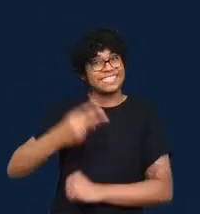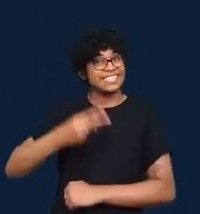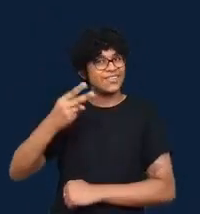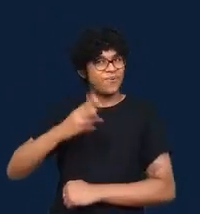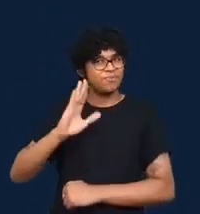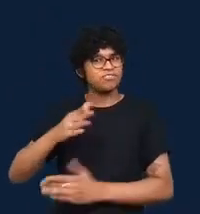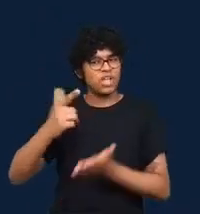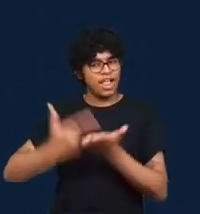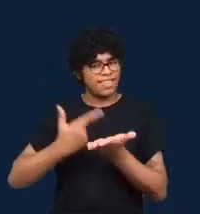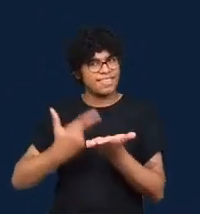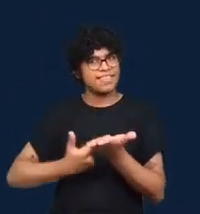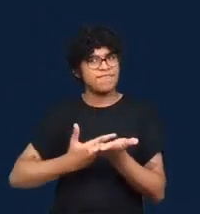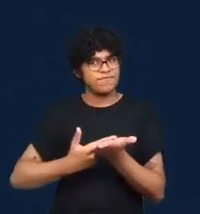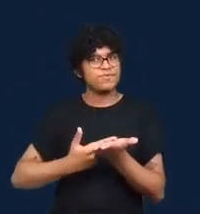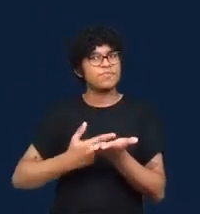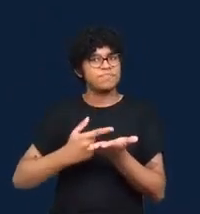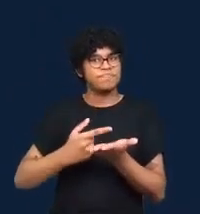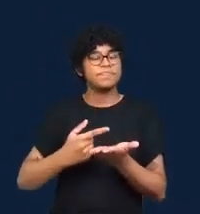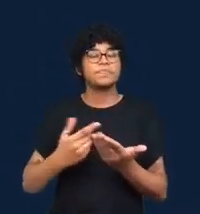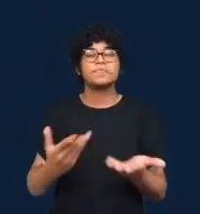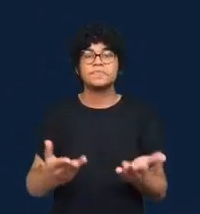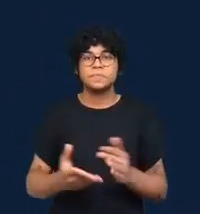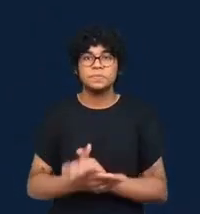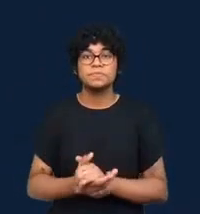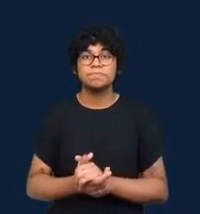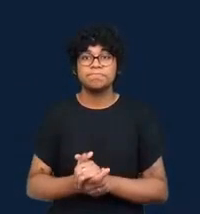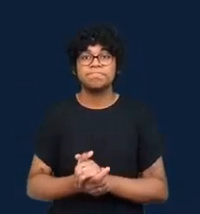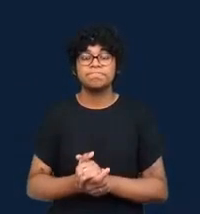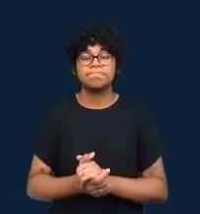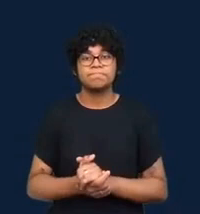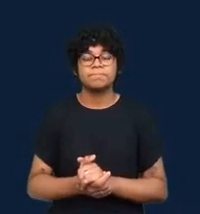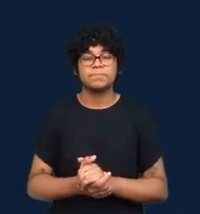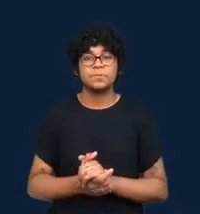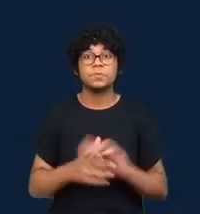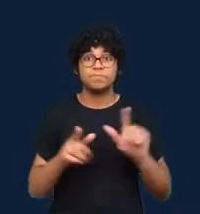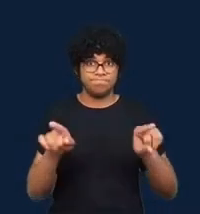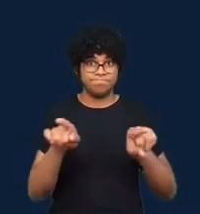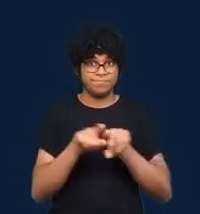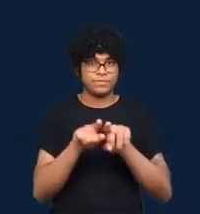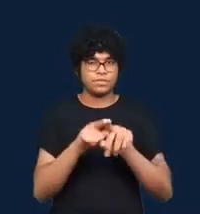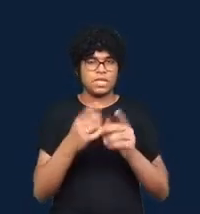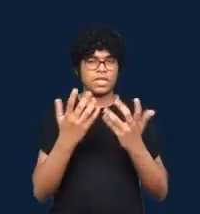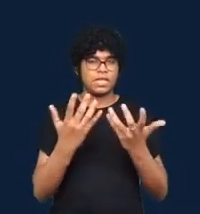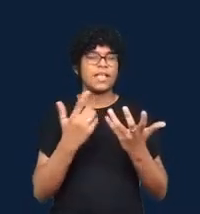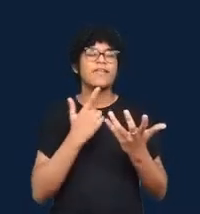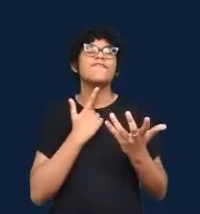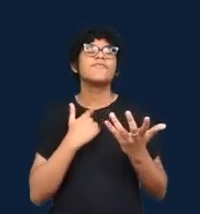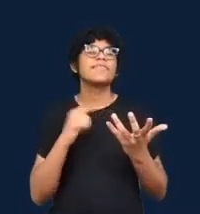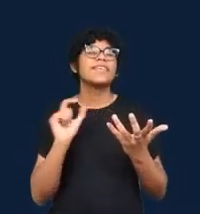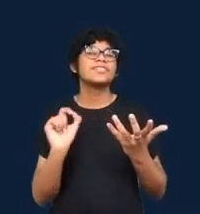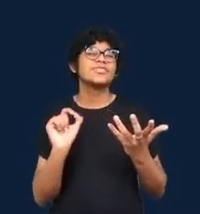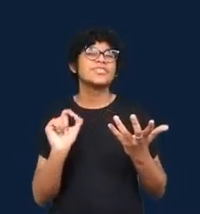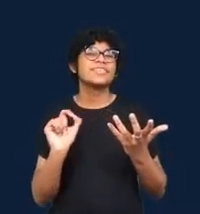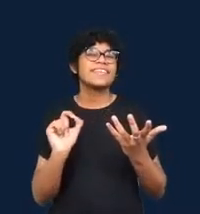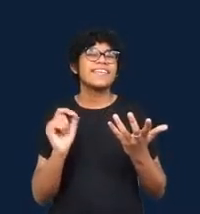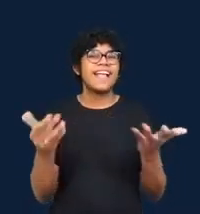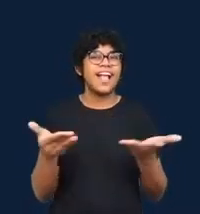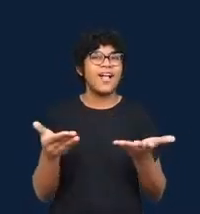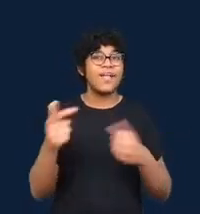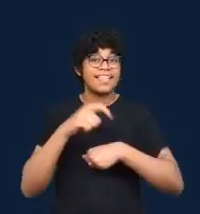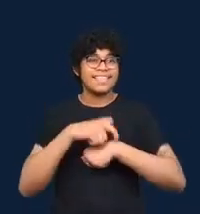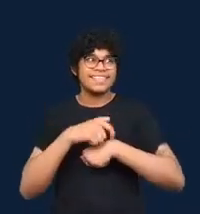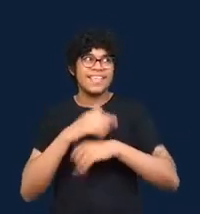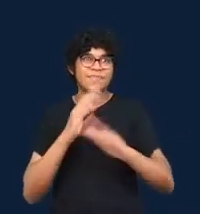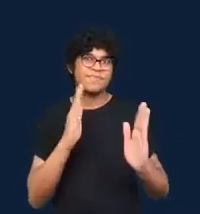more specifically, what I would like to do in this in this time that I have kindly been offered to introduce the book